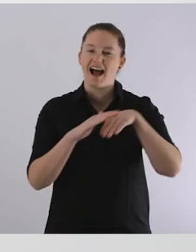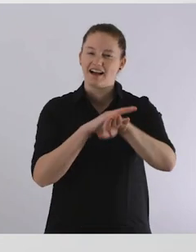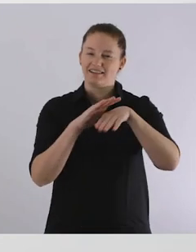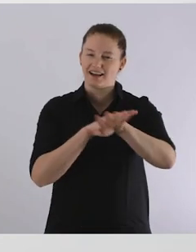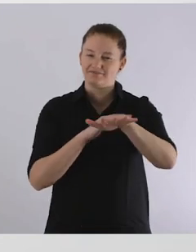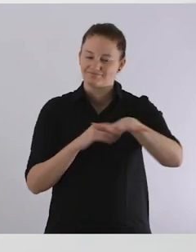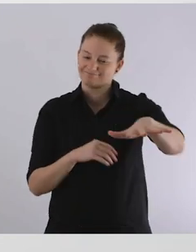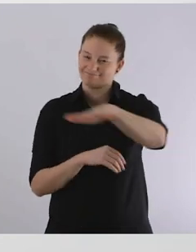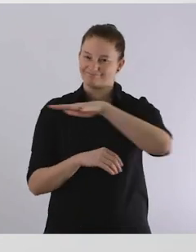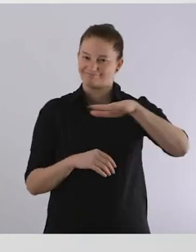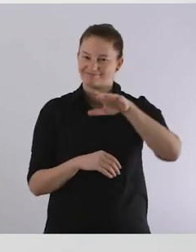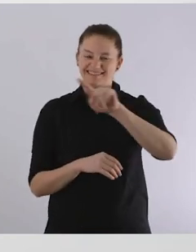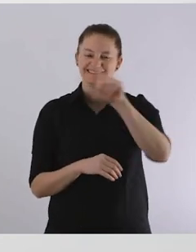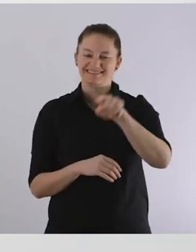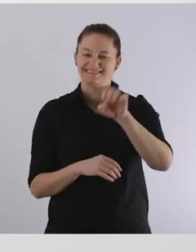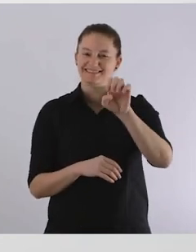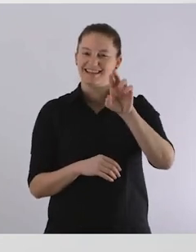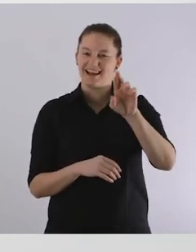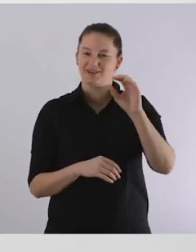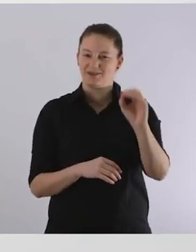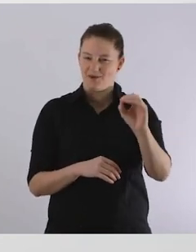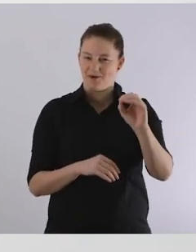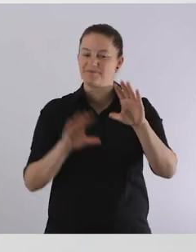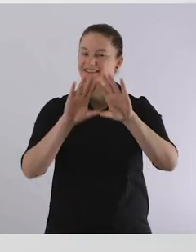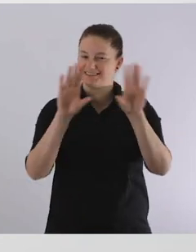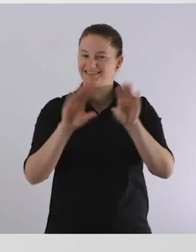Accessibility at the Xero Project Conference